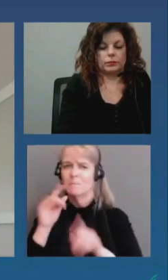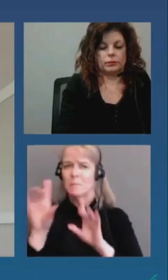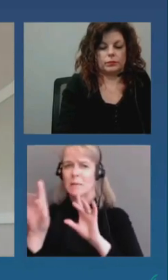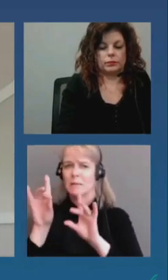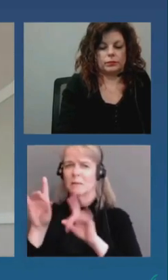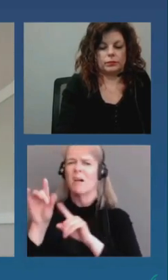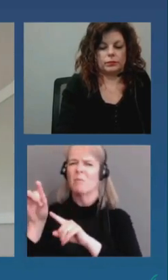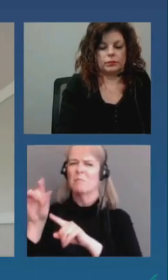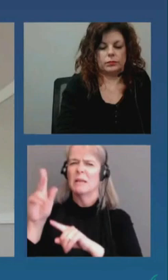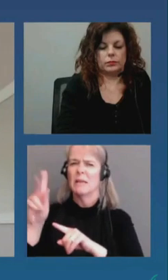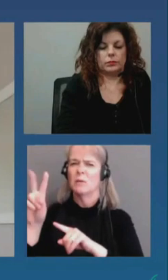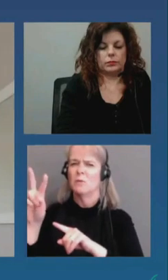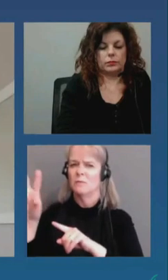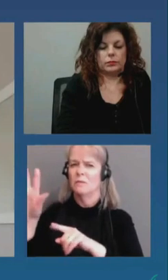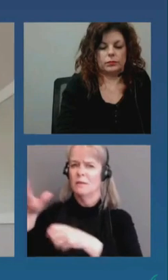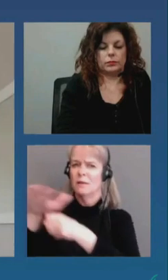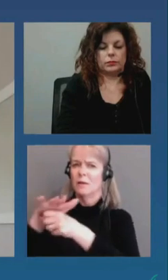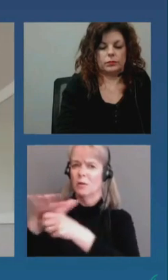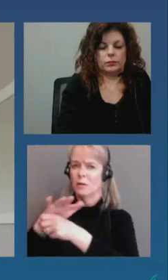hotspot?